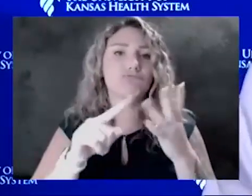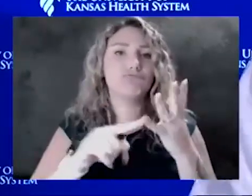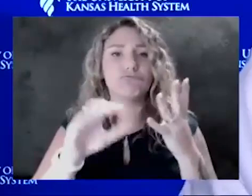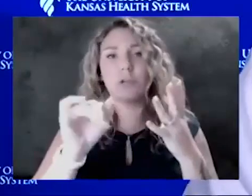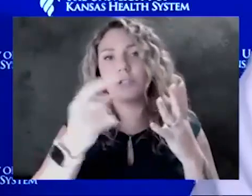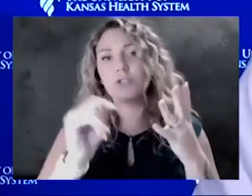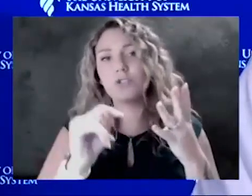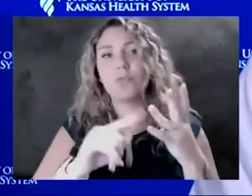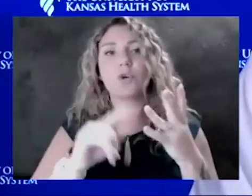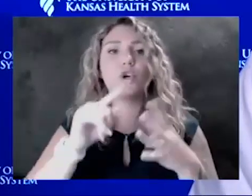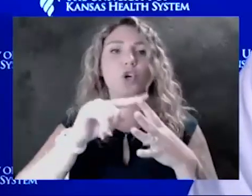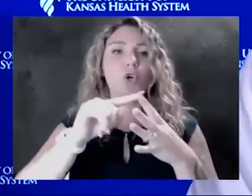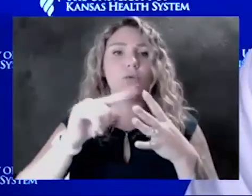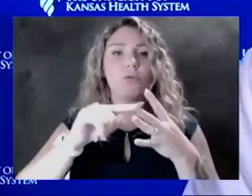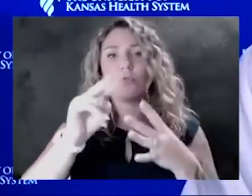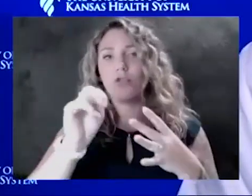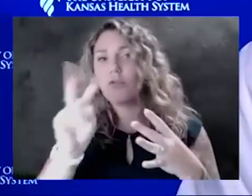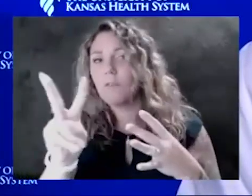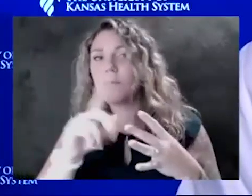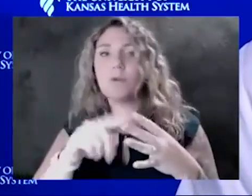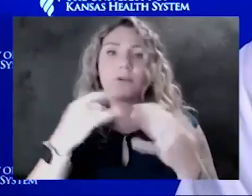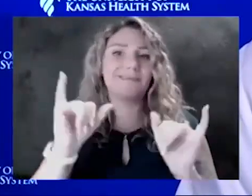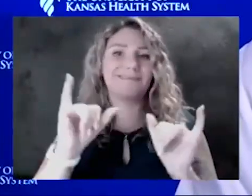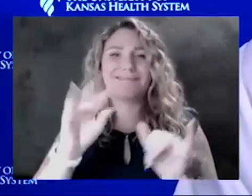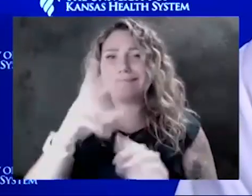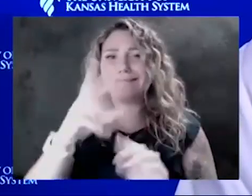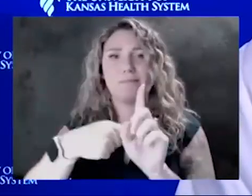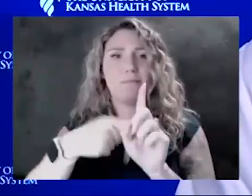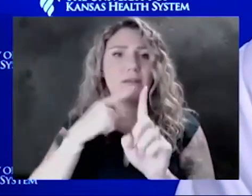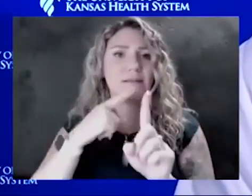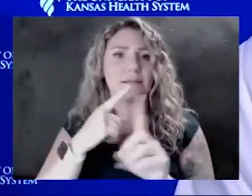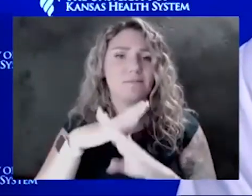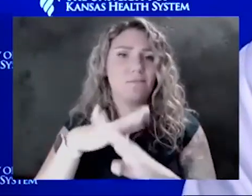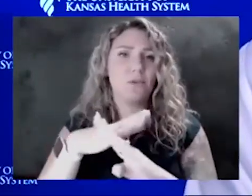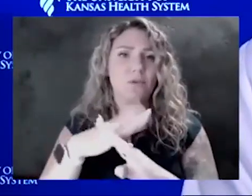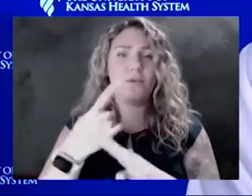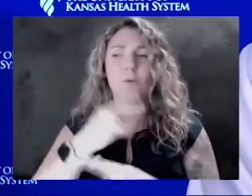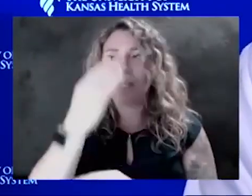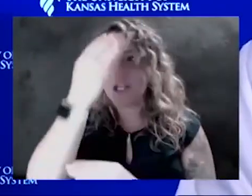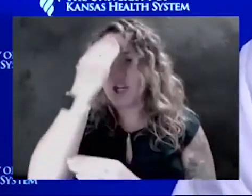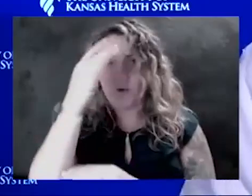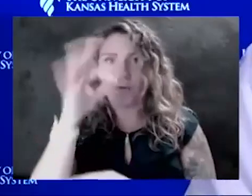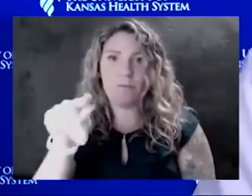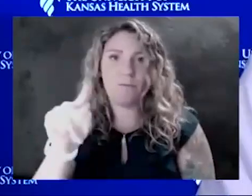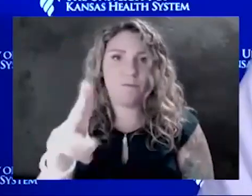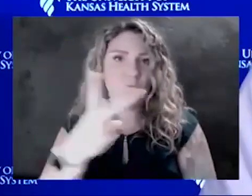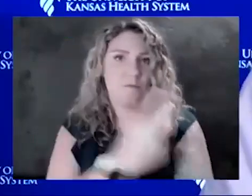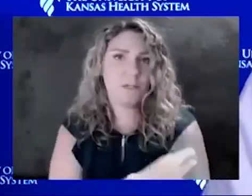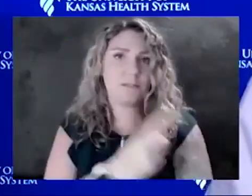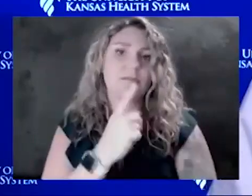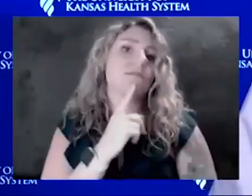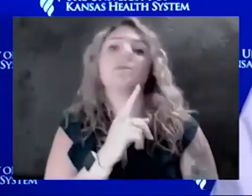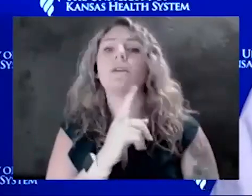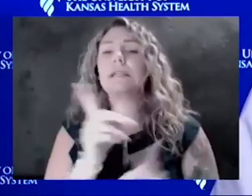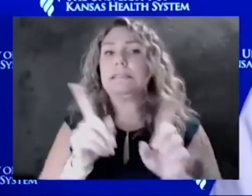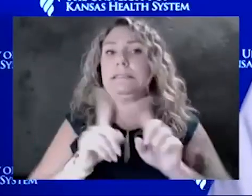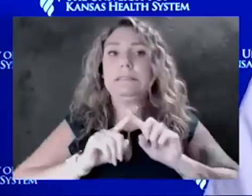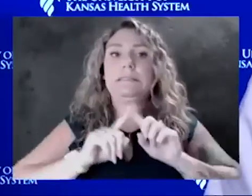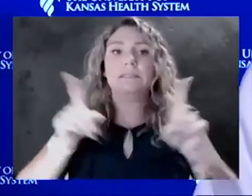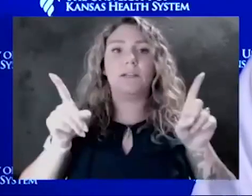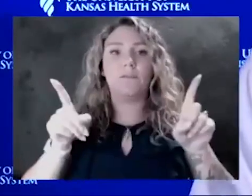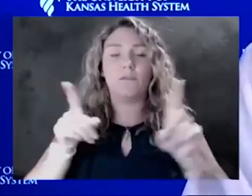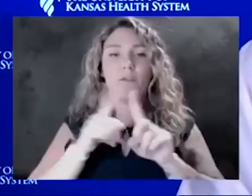time, you'll still have that six months of immunity that we know the the flu vaccine offers. We know the flu vaccine is quite different than the coronavirus